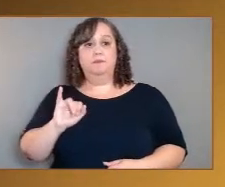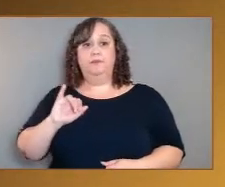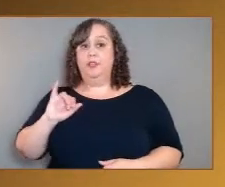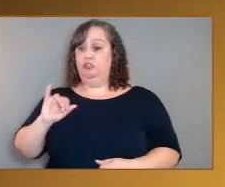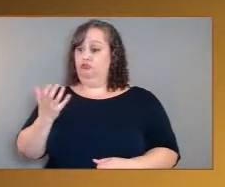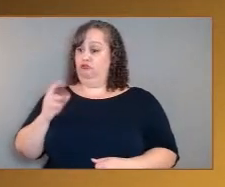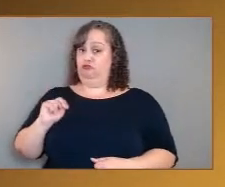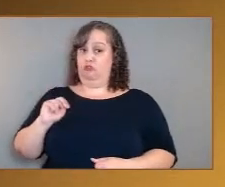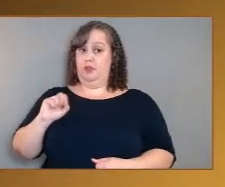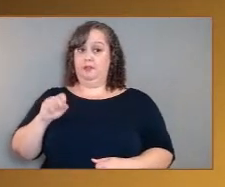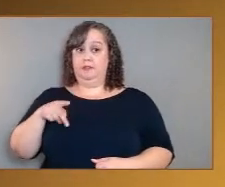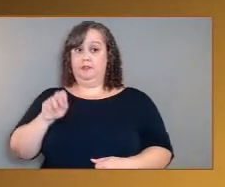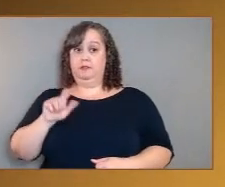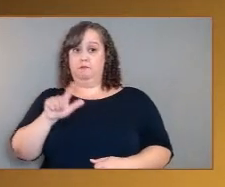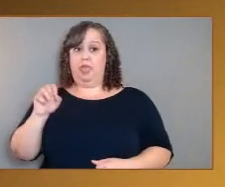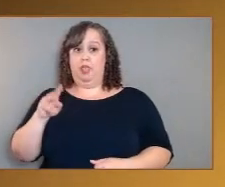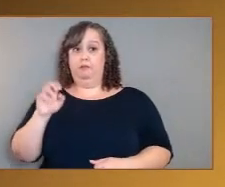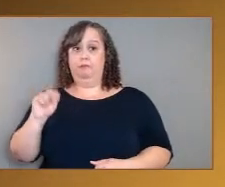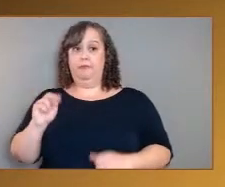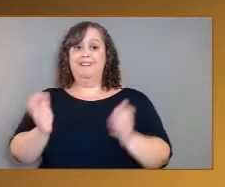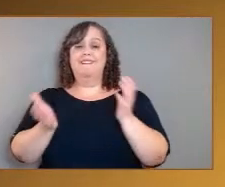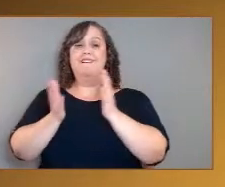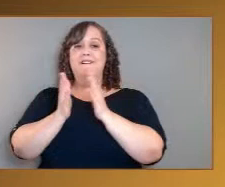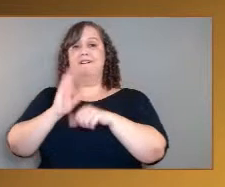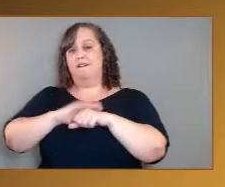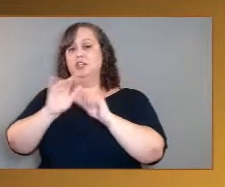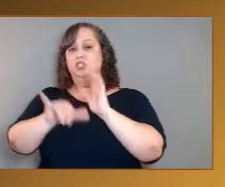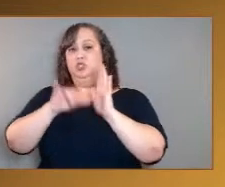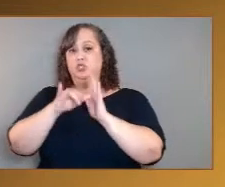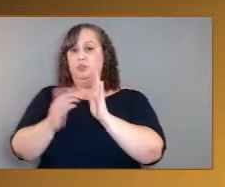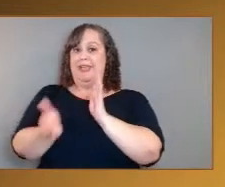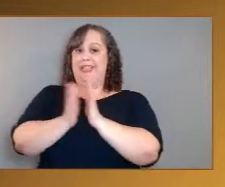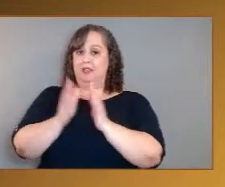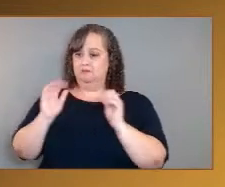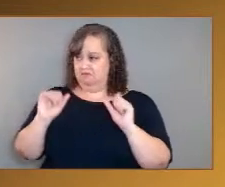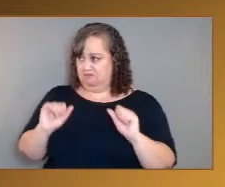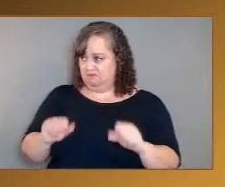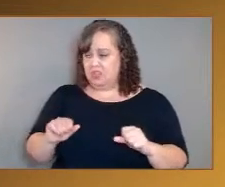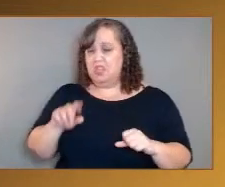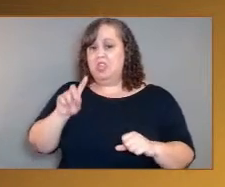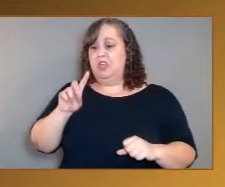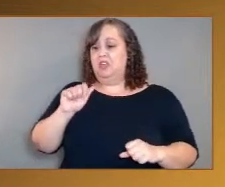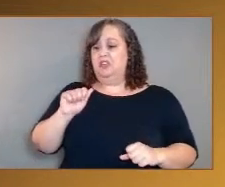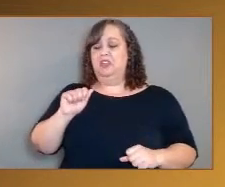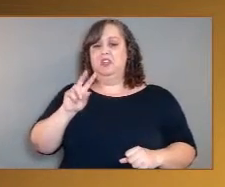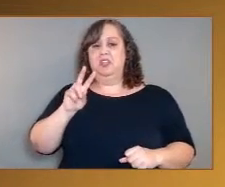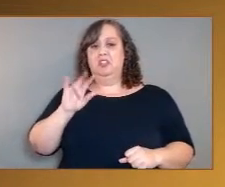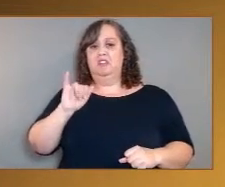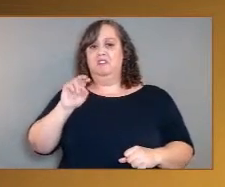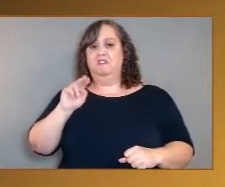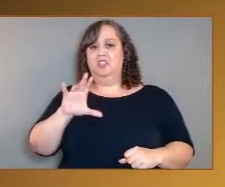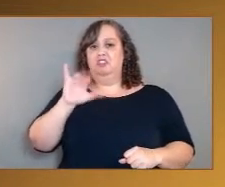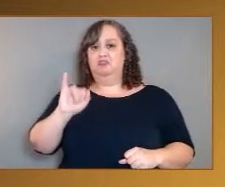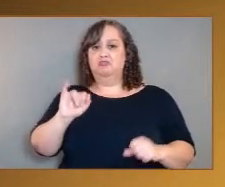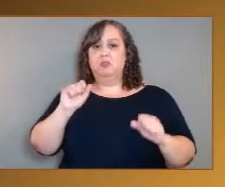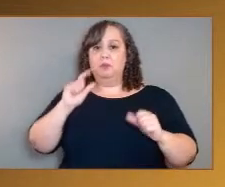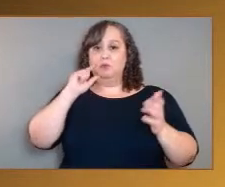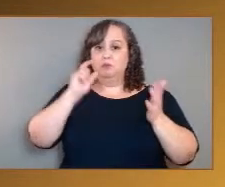be able to detect phosphine molecules? What would it for future missions if phosphine was actually discovered by DaVinci?